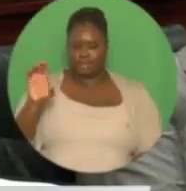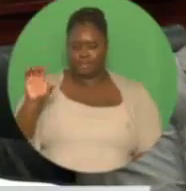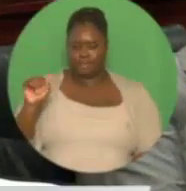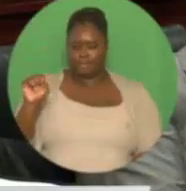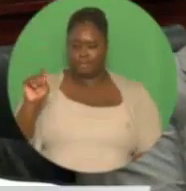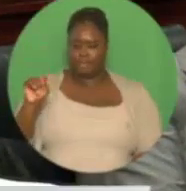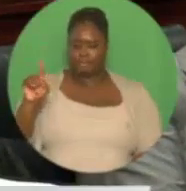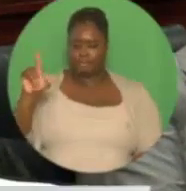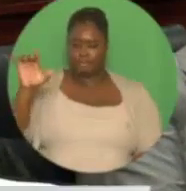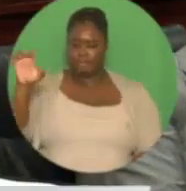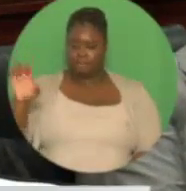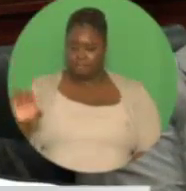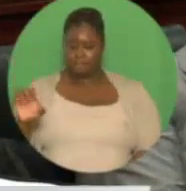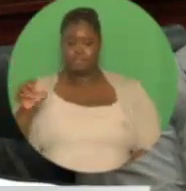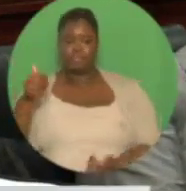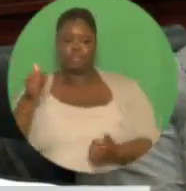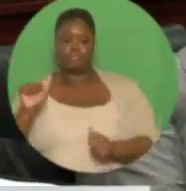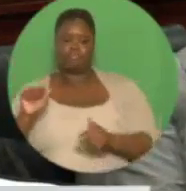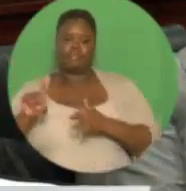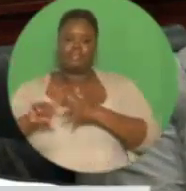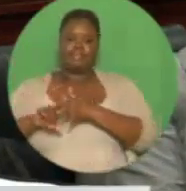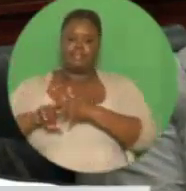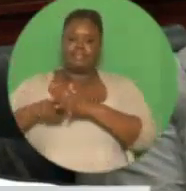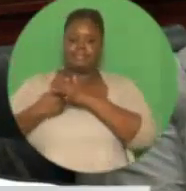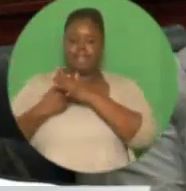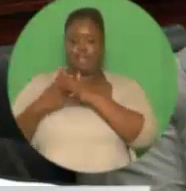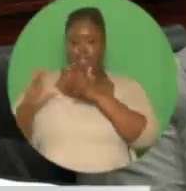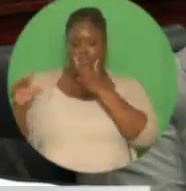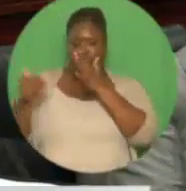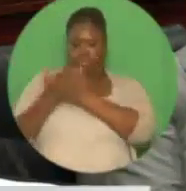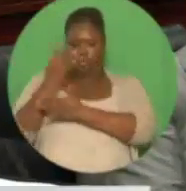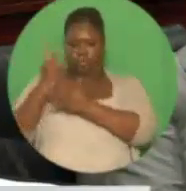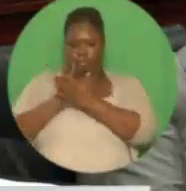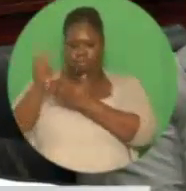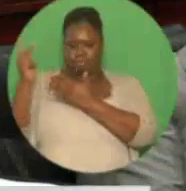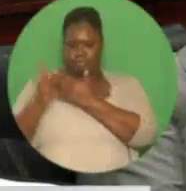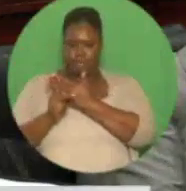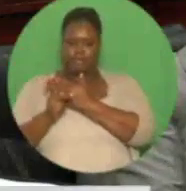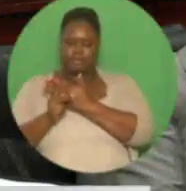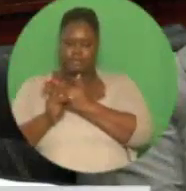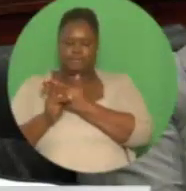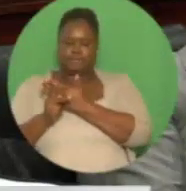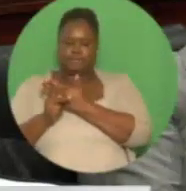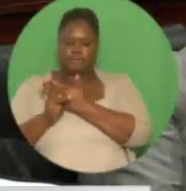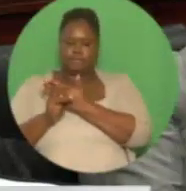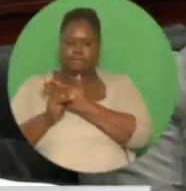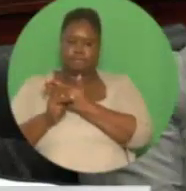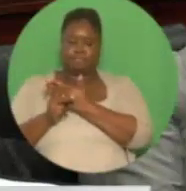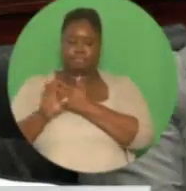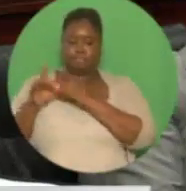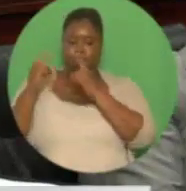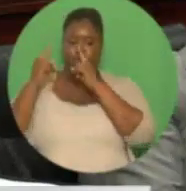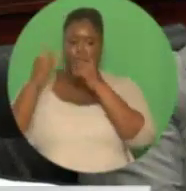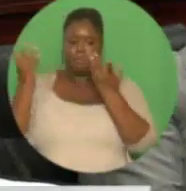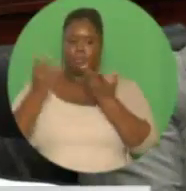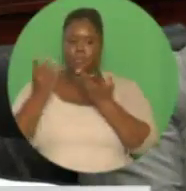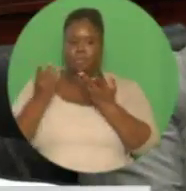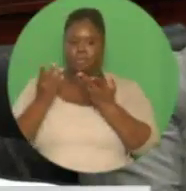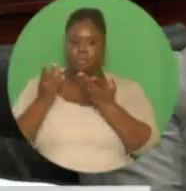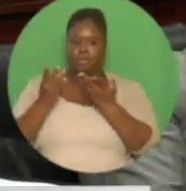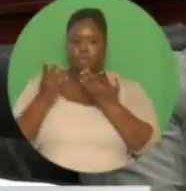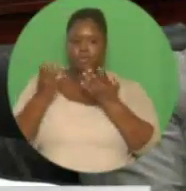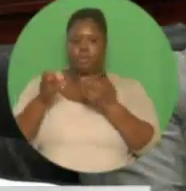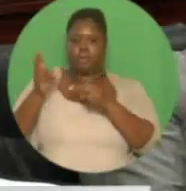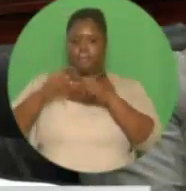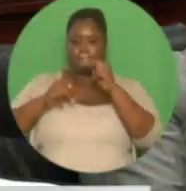which the government has provided state lands to facilitate the construction and development by the private sector of a modern